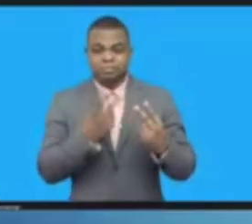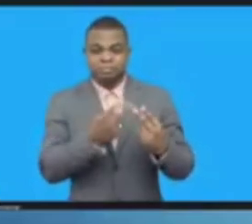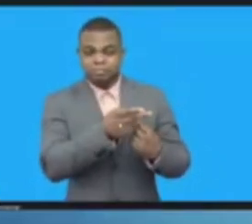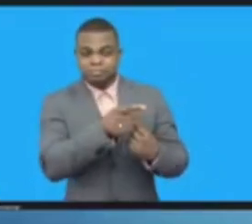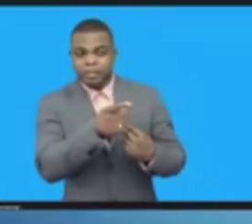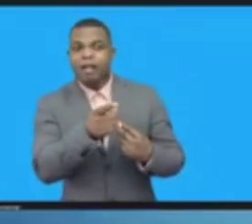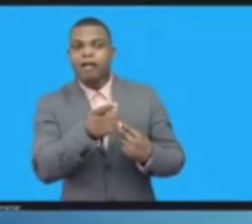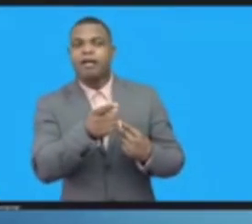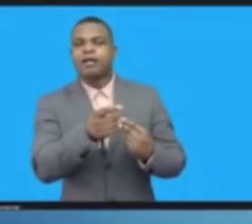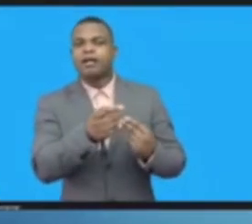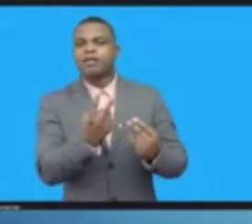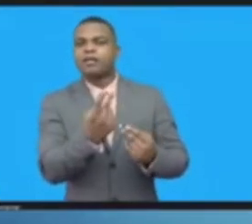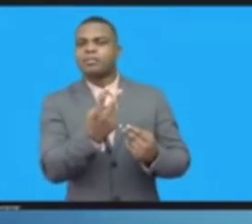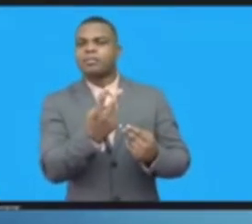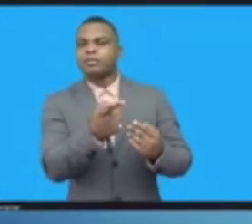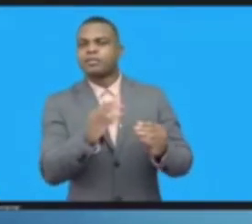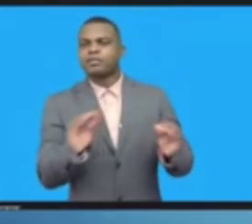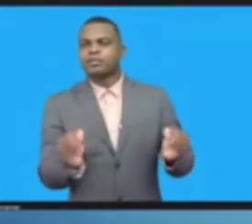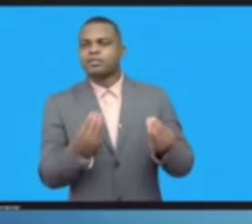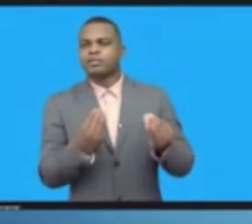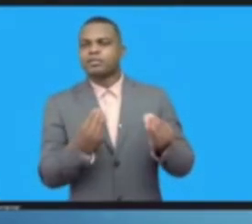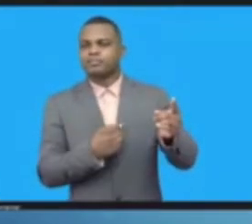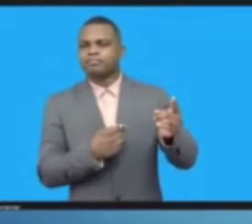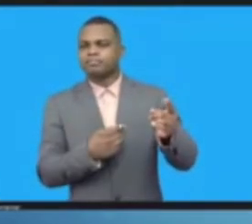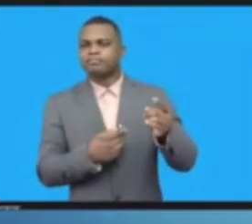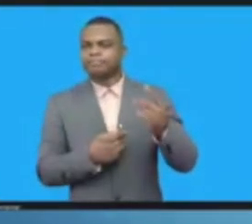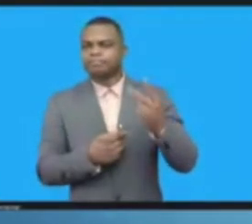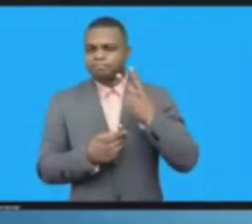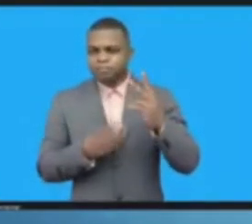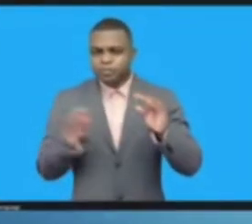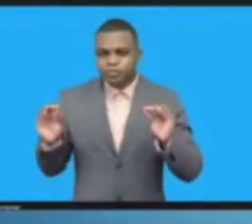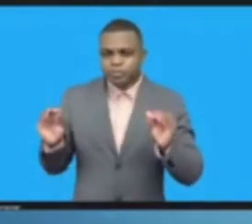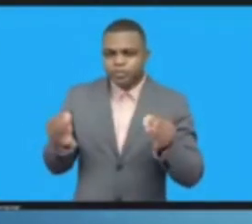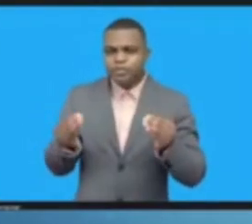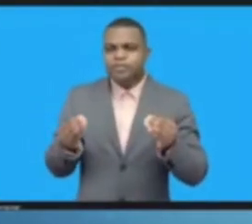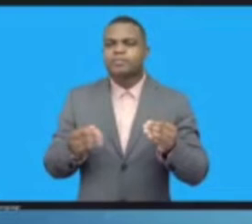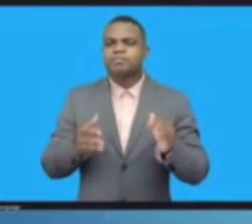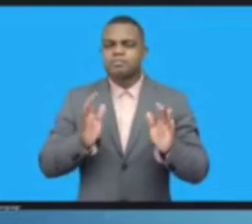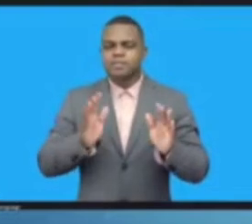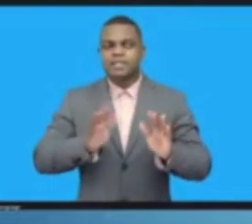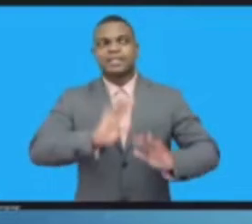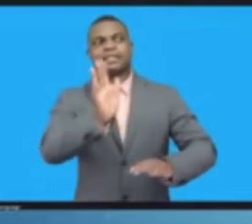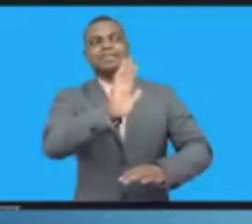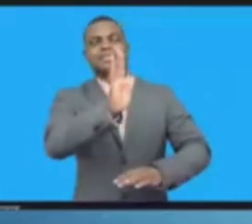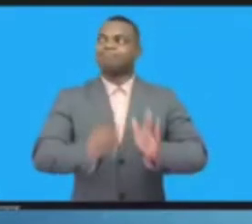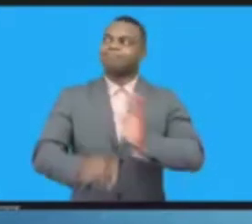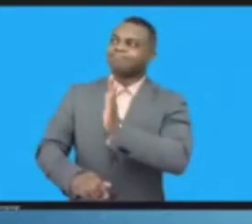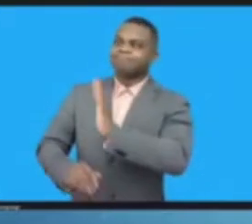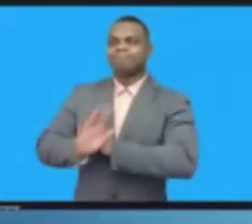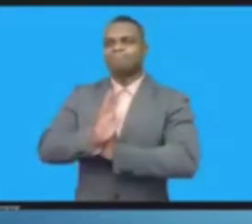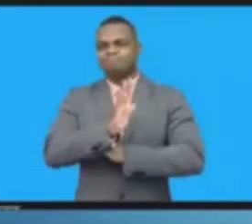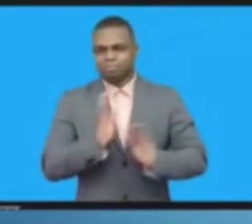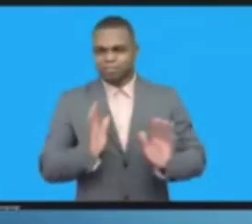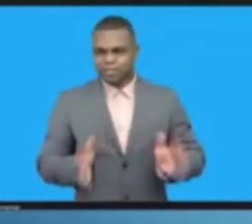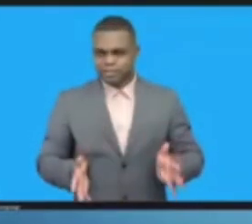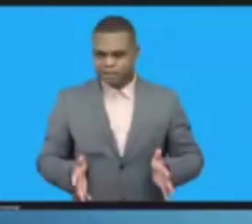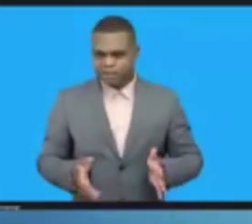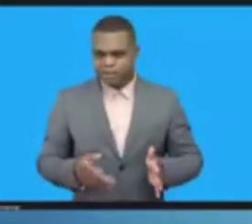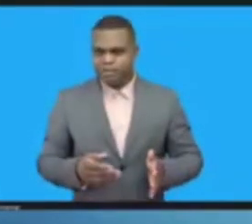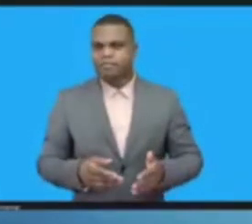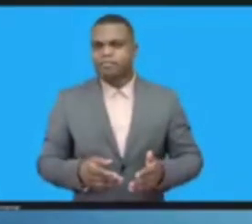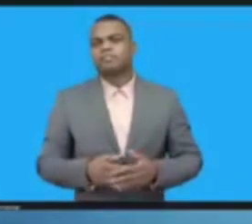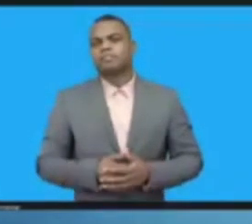and the staunch involvement of several young people and youth groups across the world for this year's